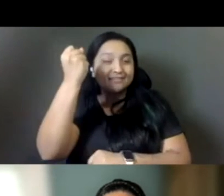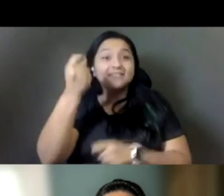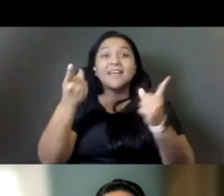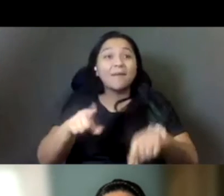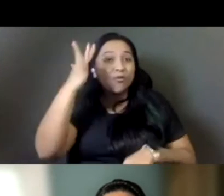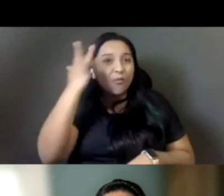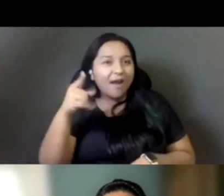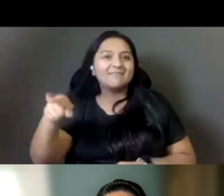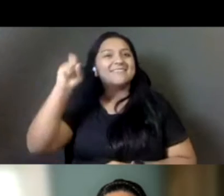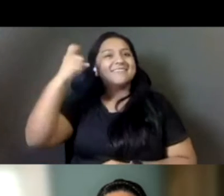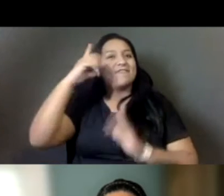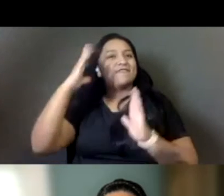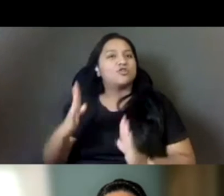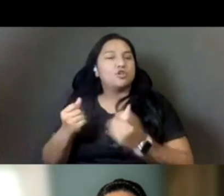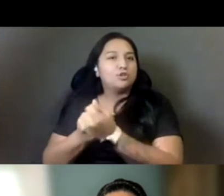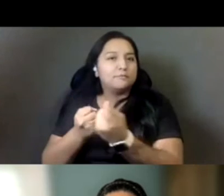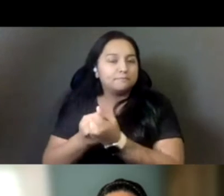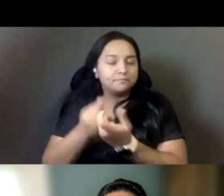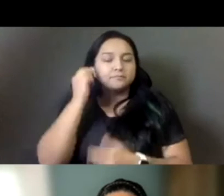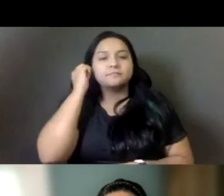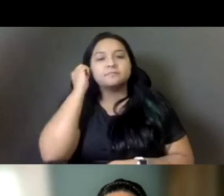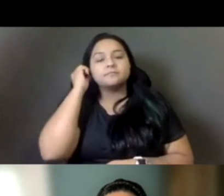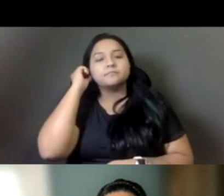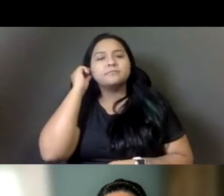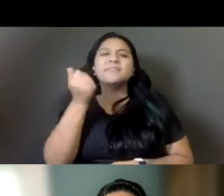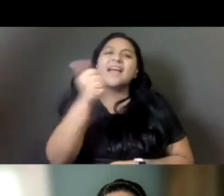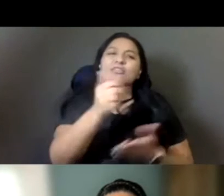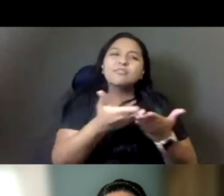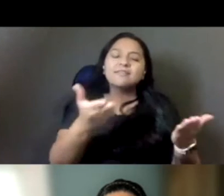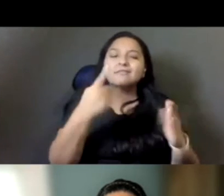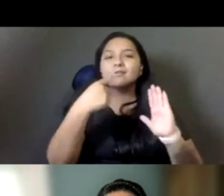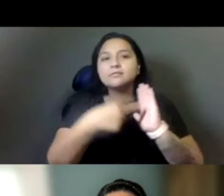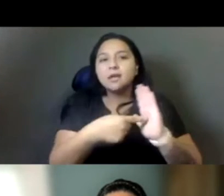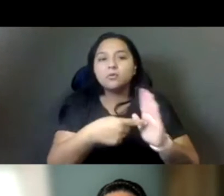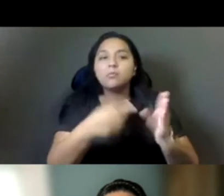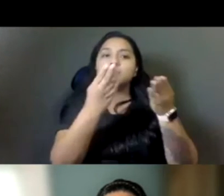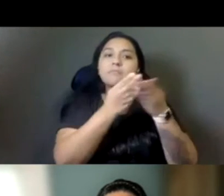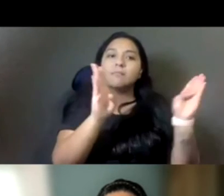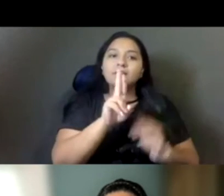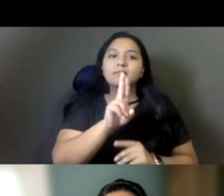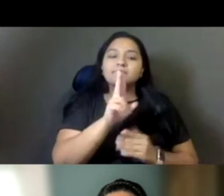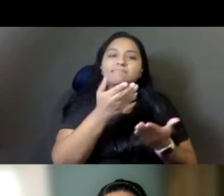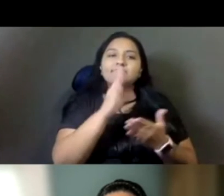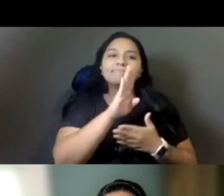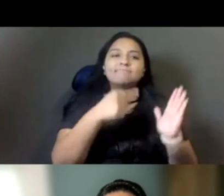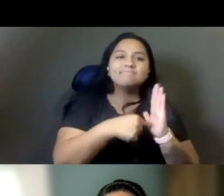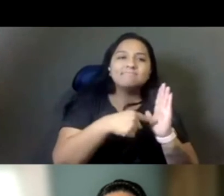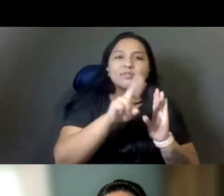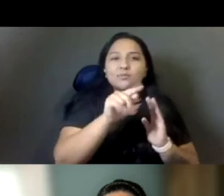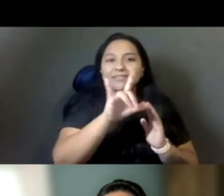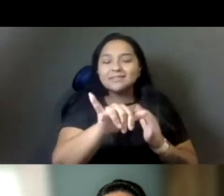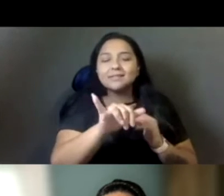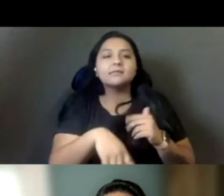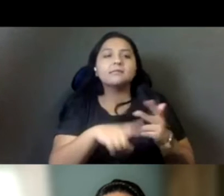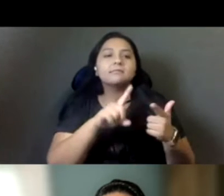the car, the air resources board, the public utilities, um, and, um, and Cal gem DTSD,